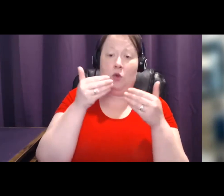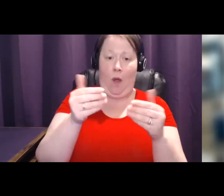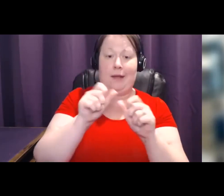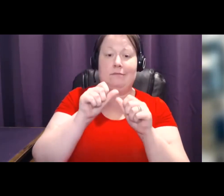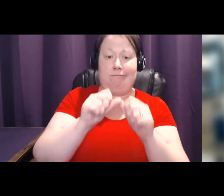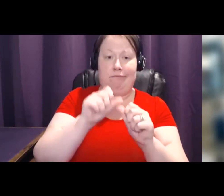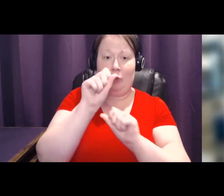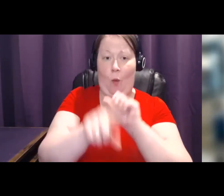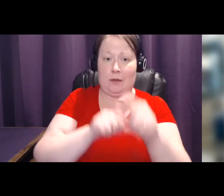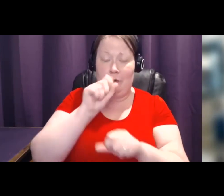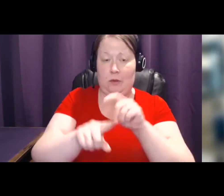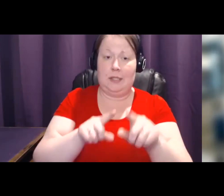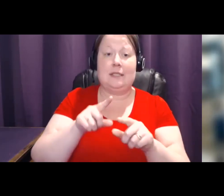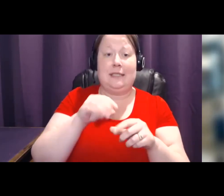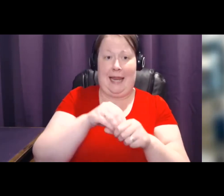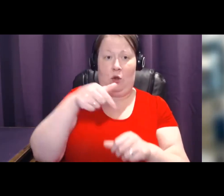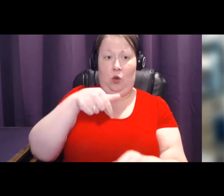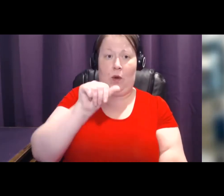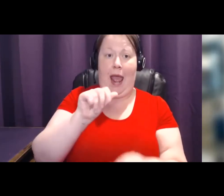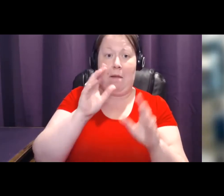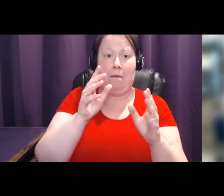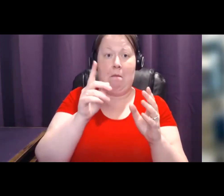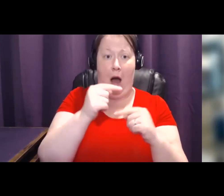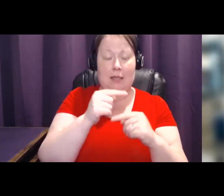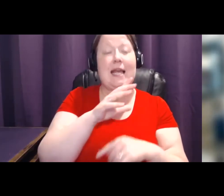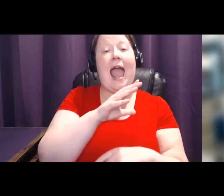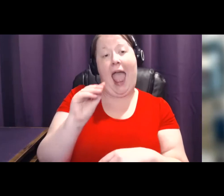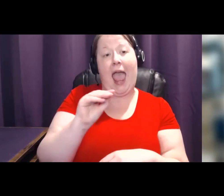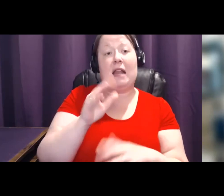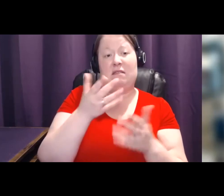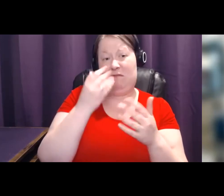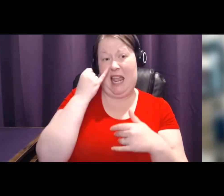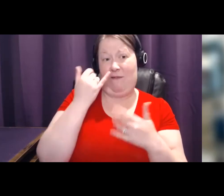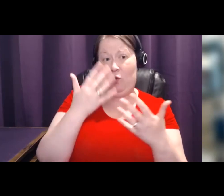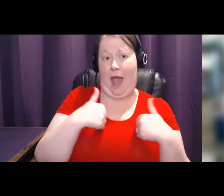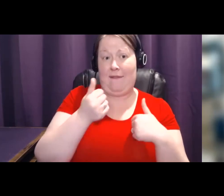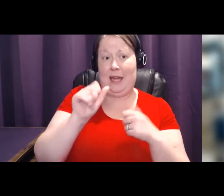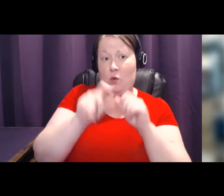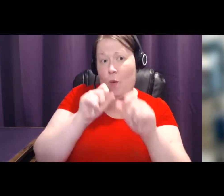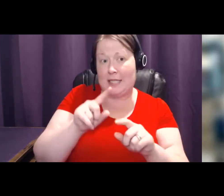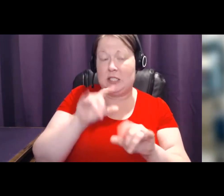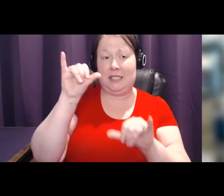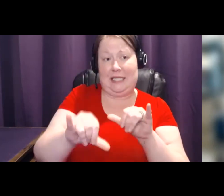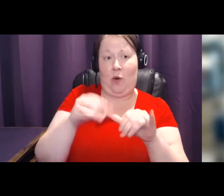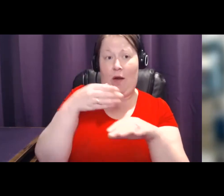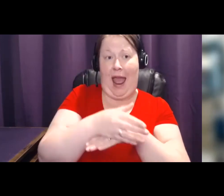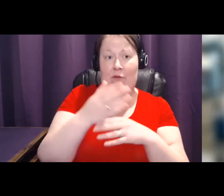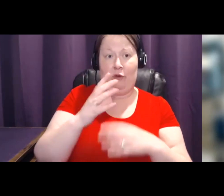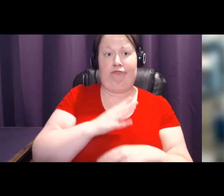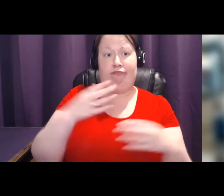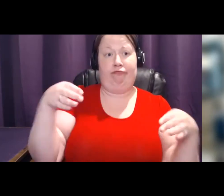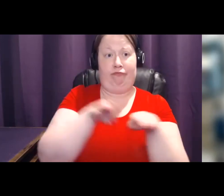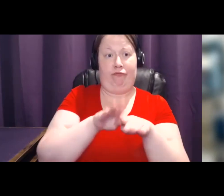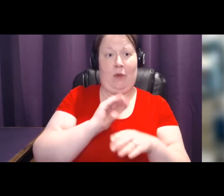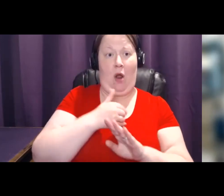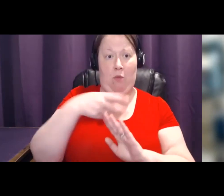Again, stick around after the conclusion of our formal program. If you have questions, Dr. Brimm and also Brimm CEO